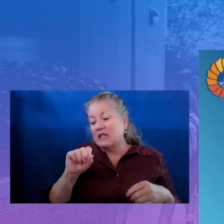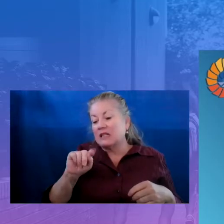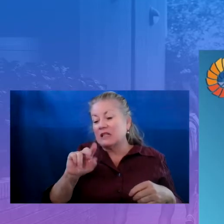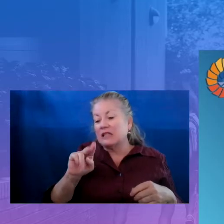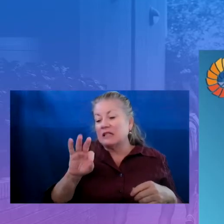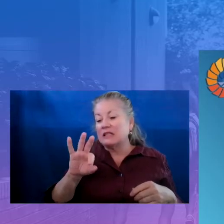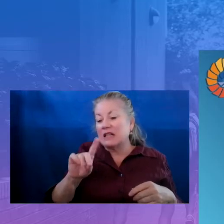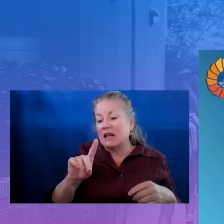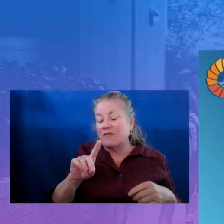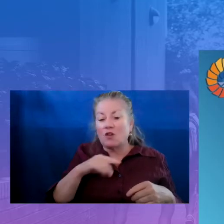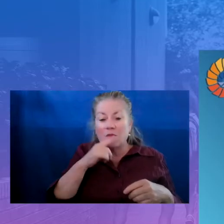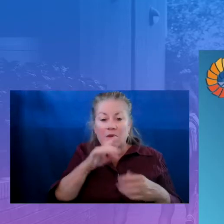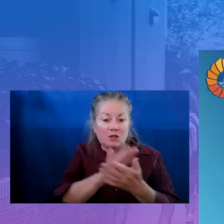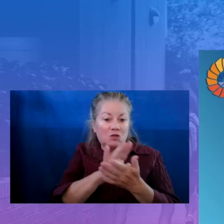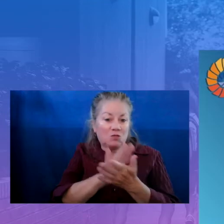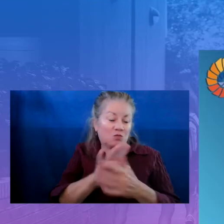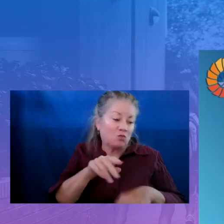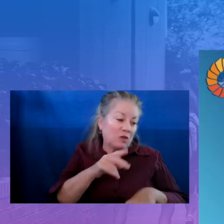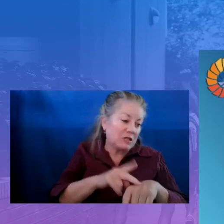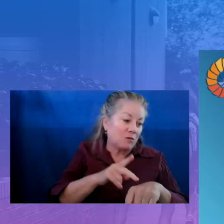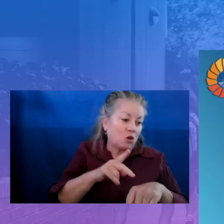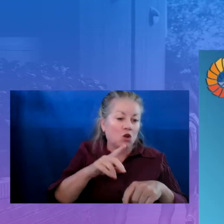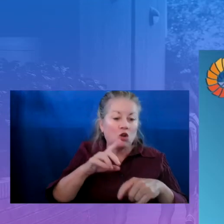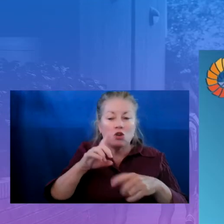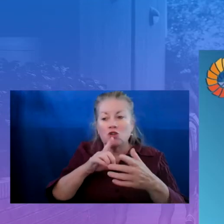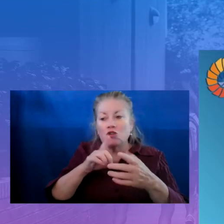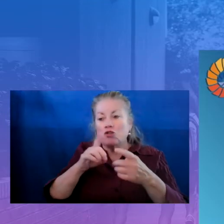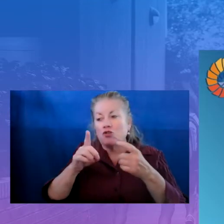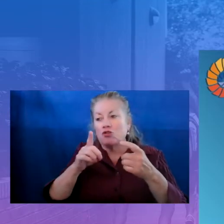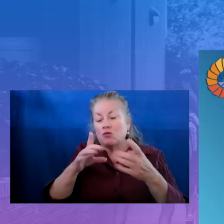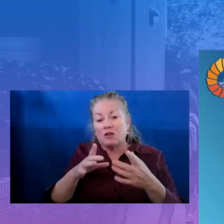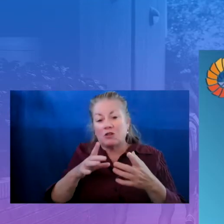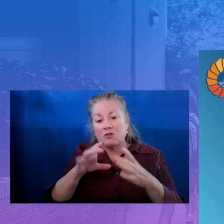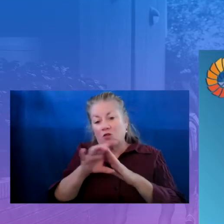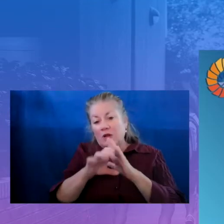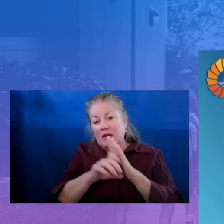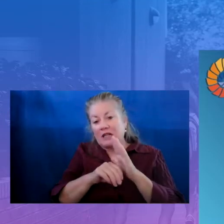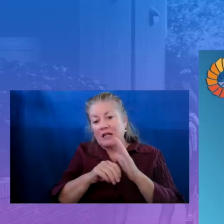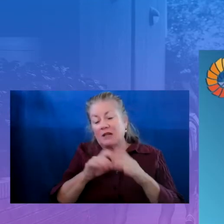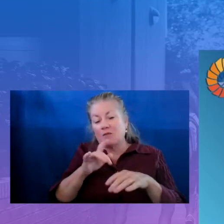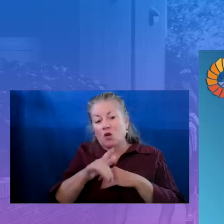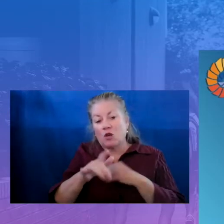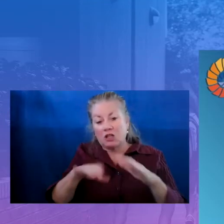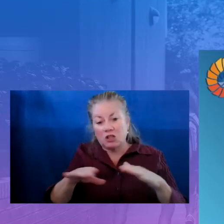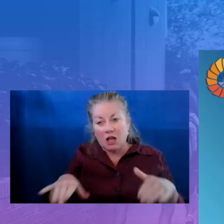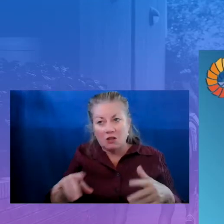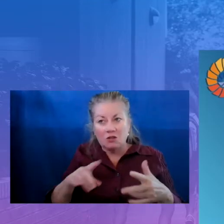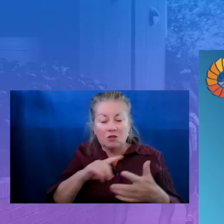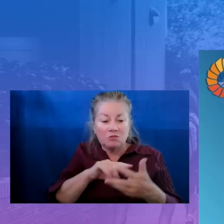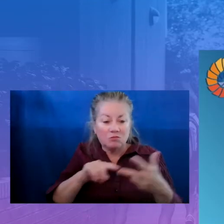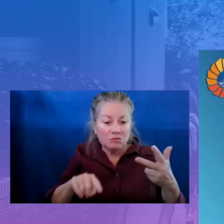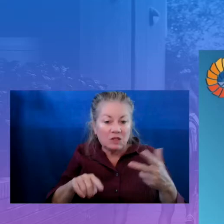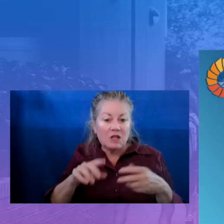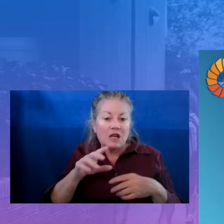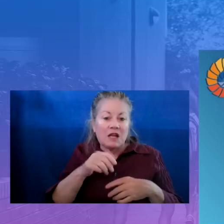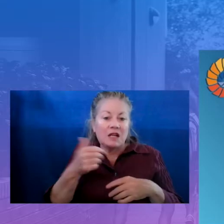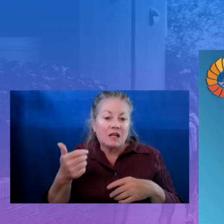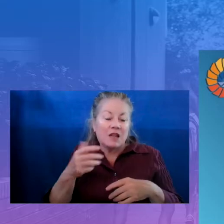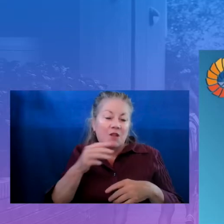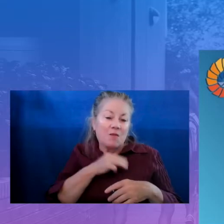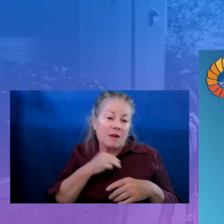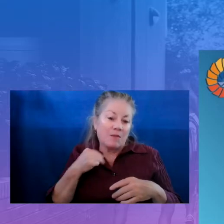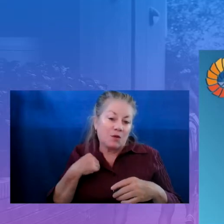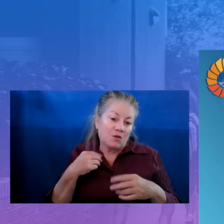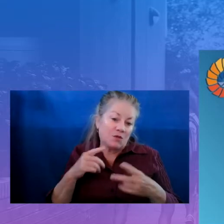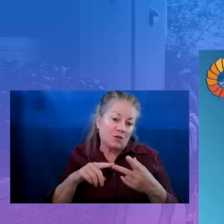a principal or a director of curriculum instruction or director of early childhood work, as well as other members, depending